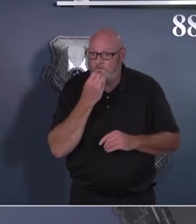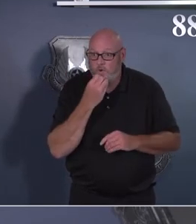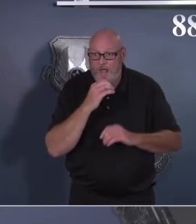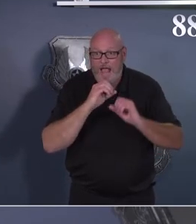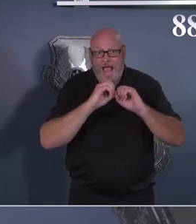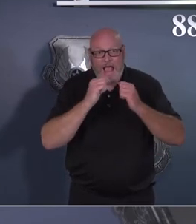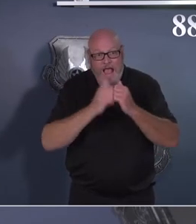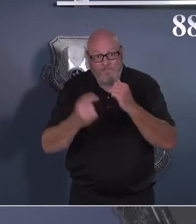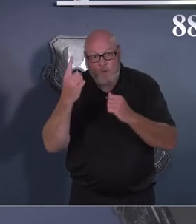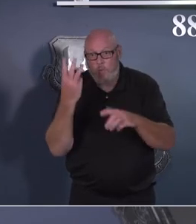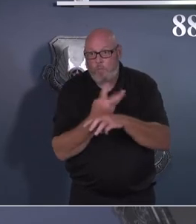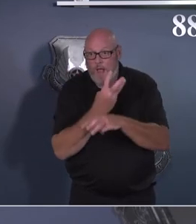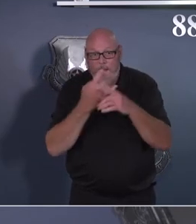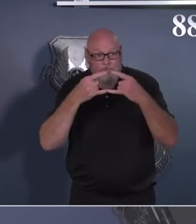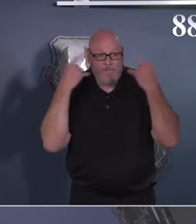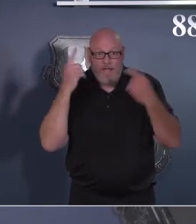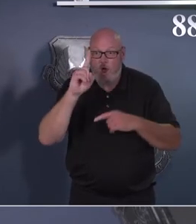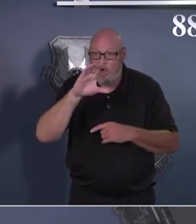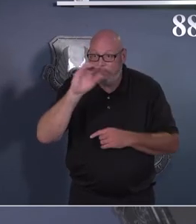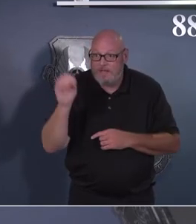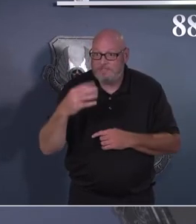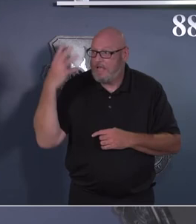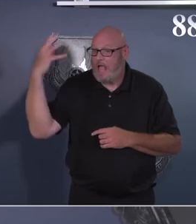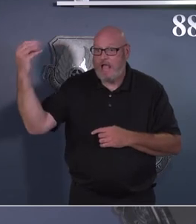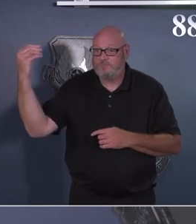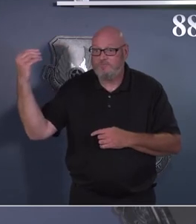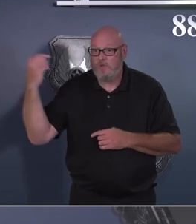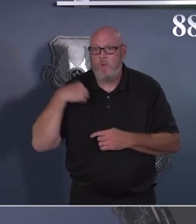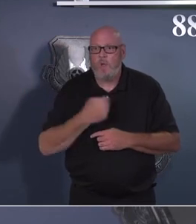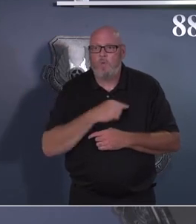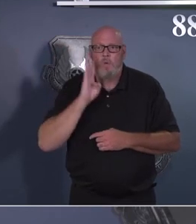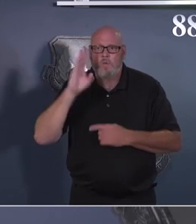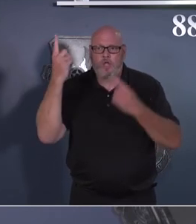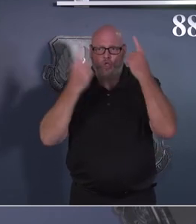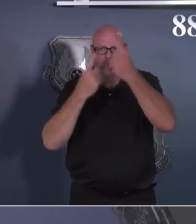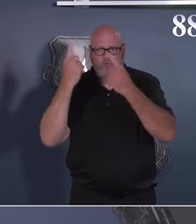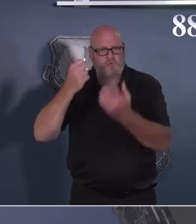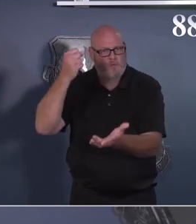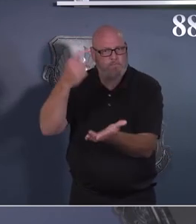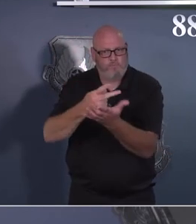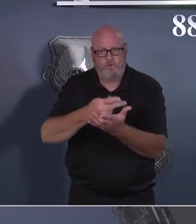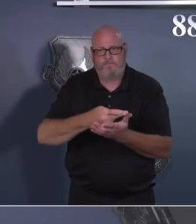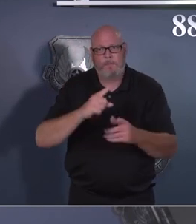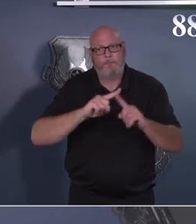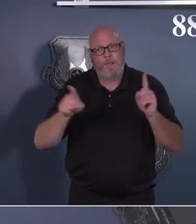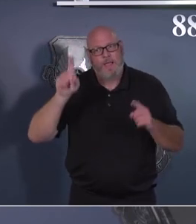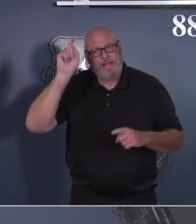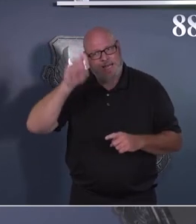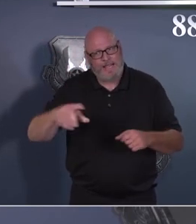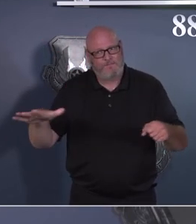outdoors, we would consider that exception to policy. But we'd have to have the full details to make that decision.